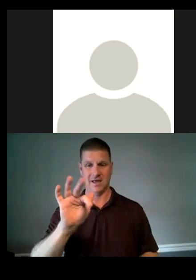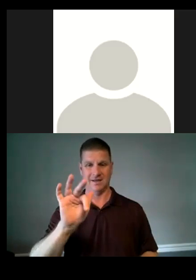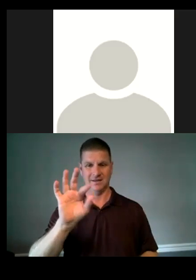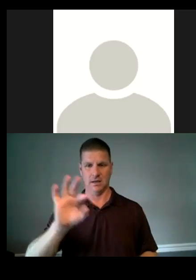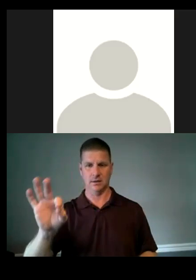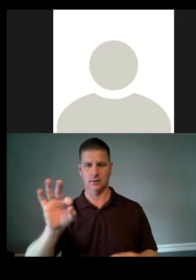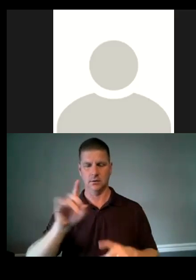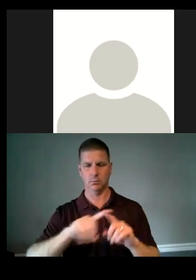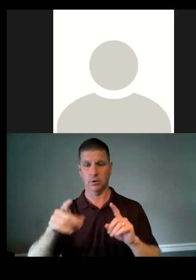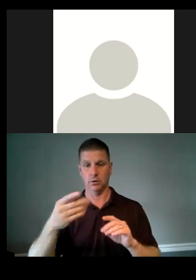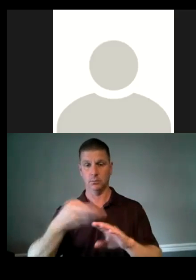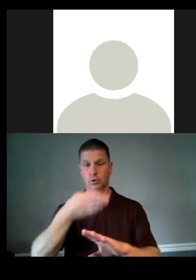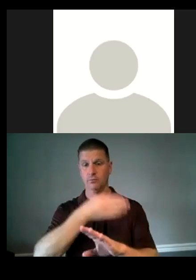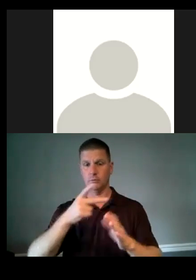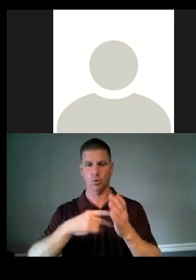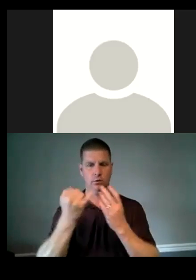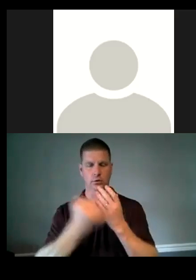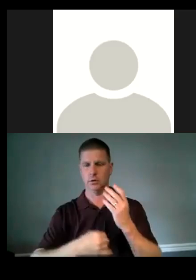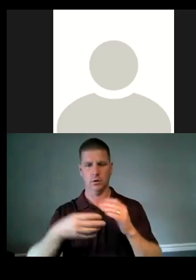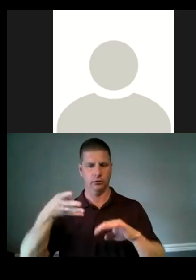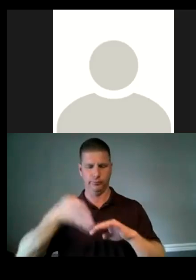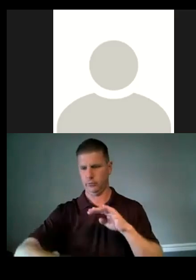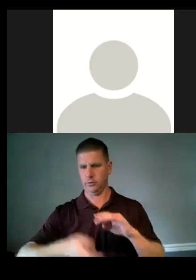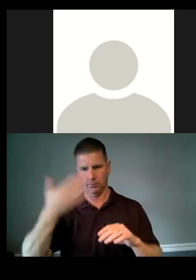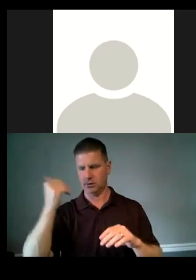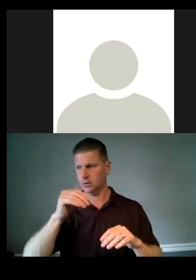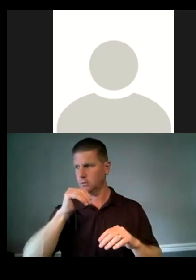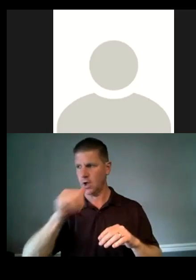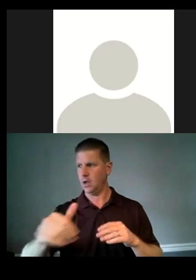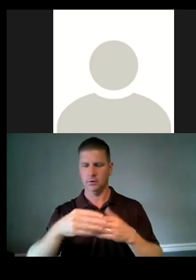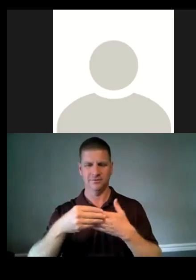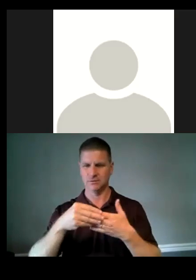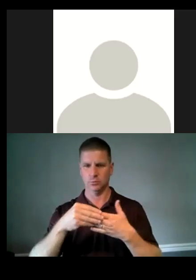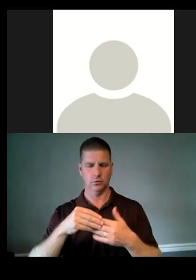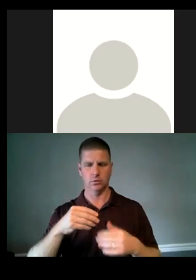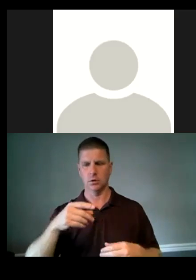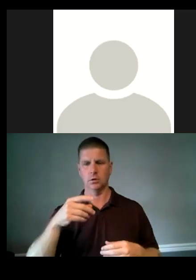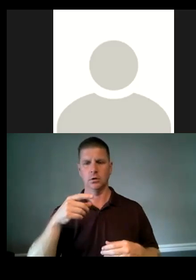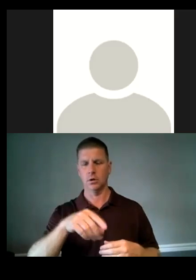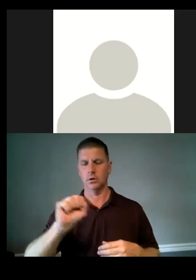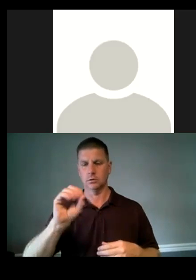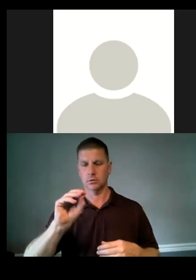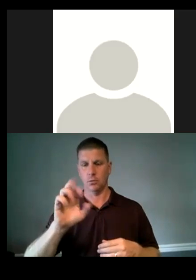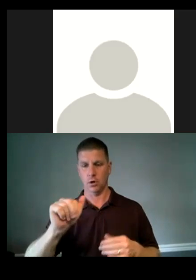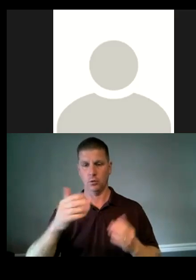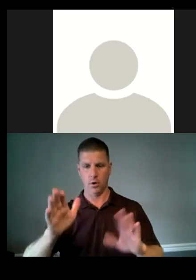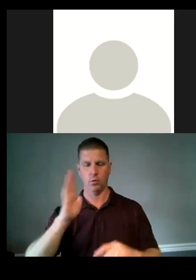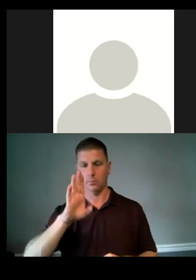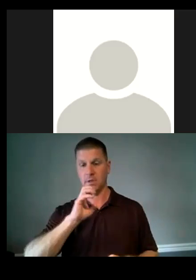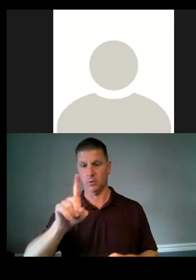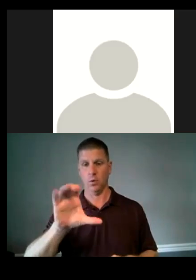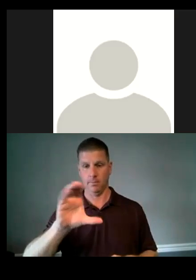but the previous projects fell through due to infeasibility. The Samara Road proposal will be 100%